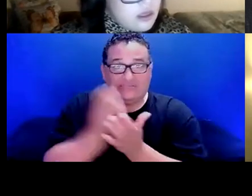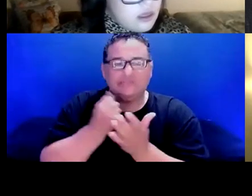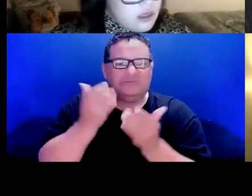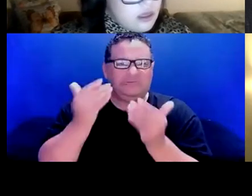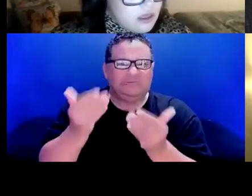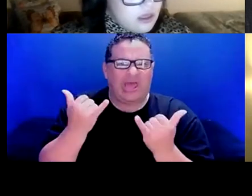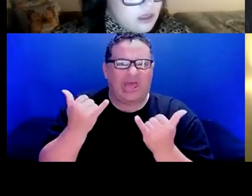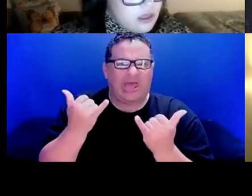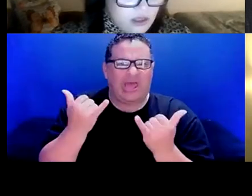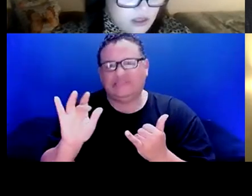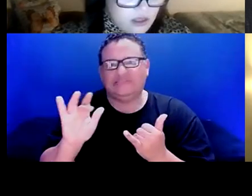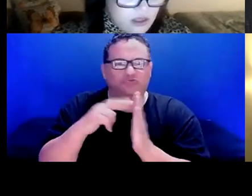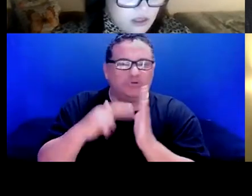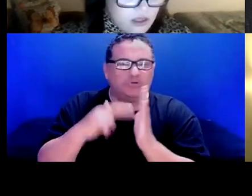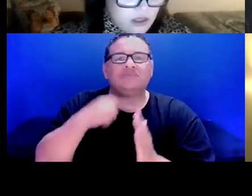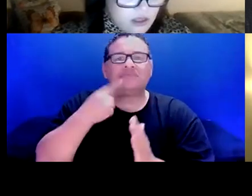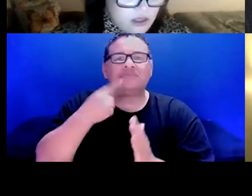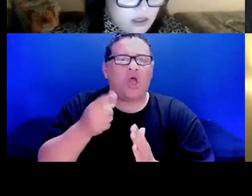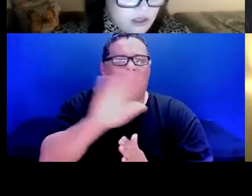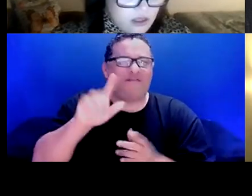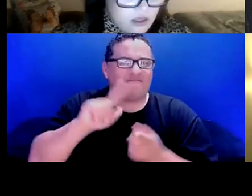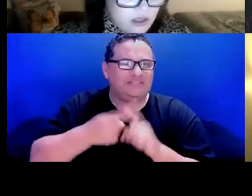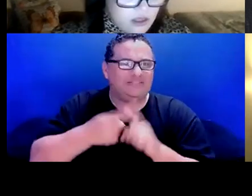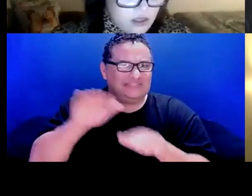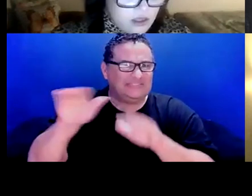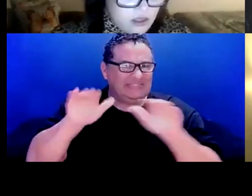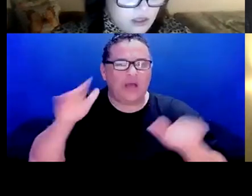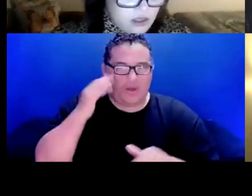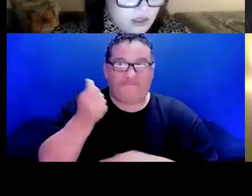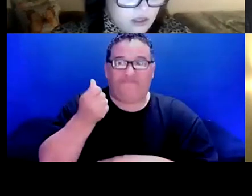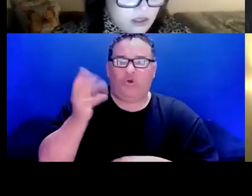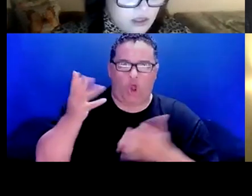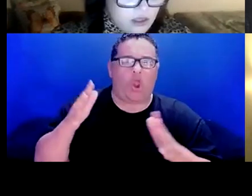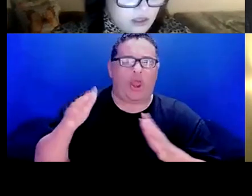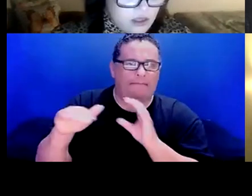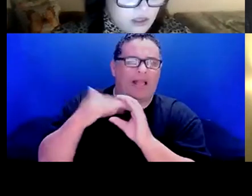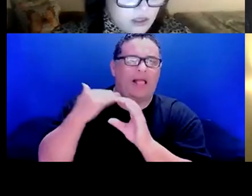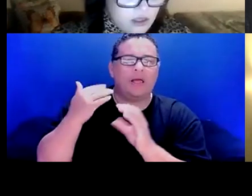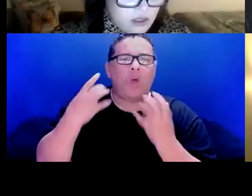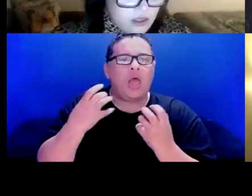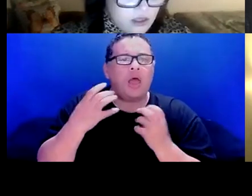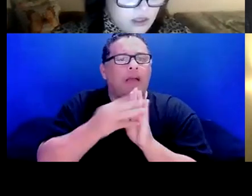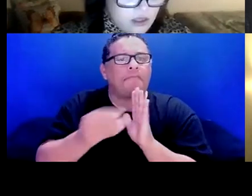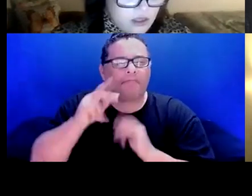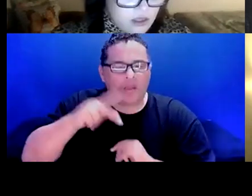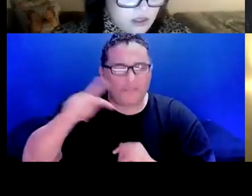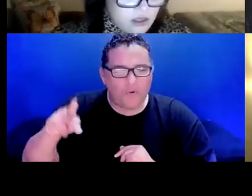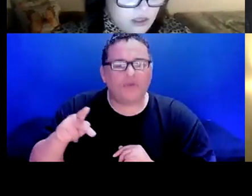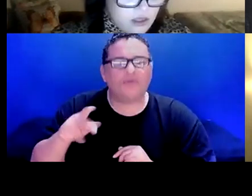all your friends. And I know if you have already emailed me for a copy of the PowerPoint. So thank you.